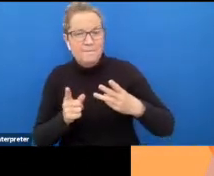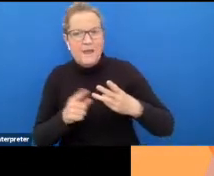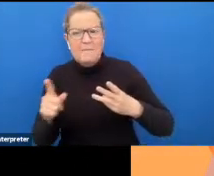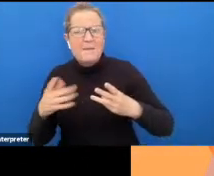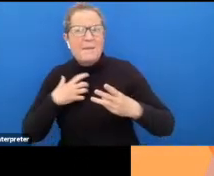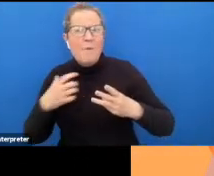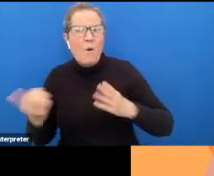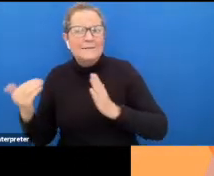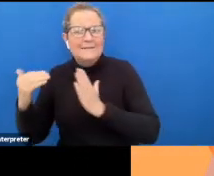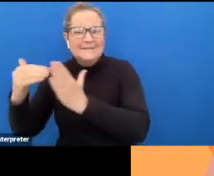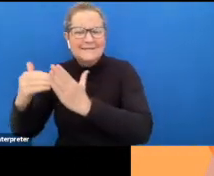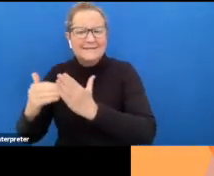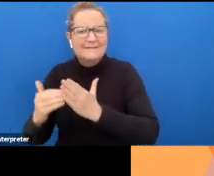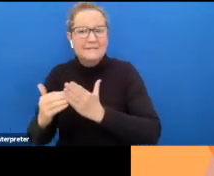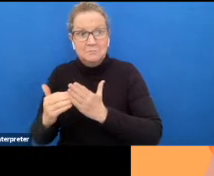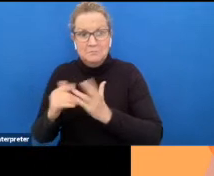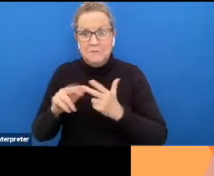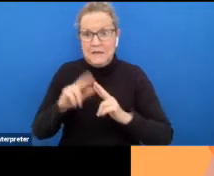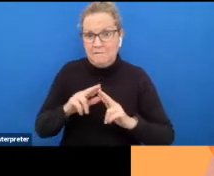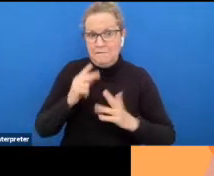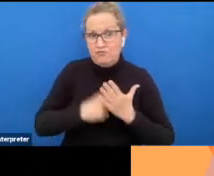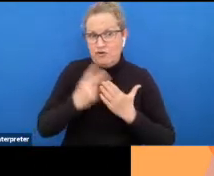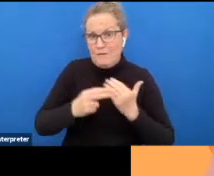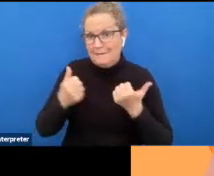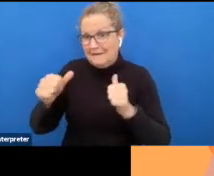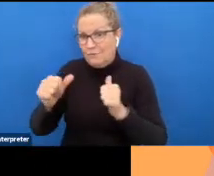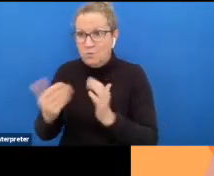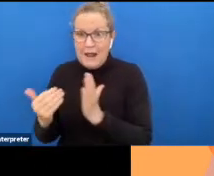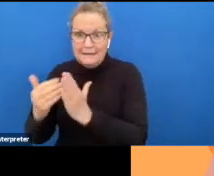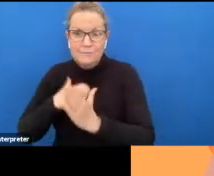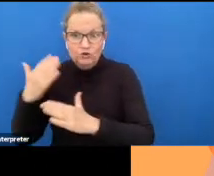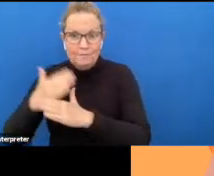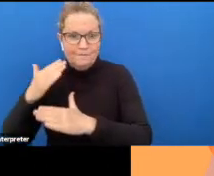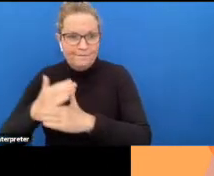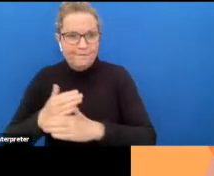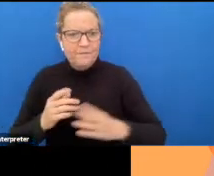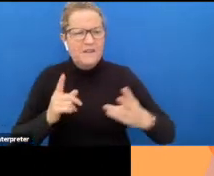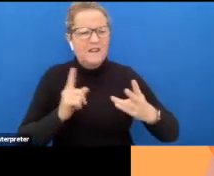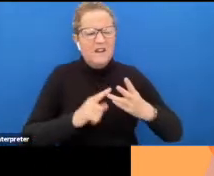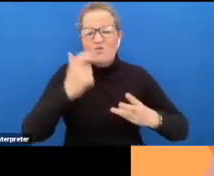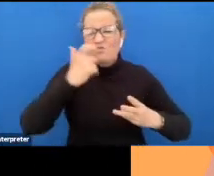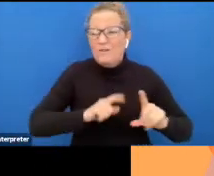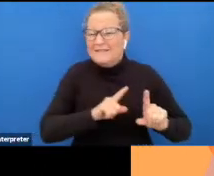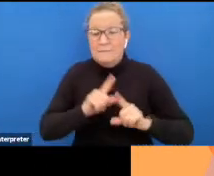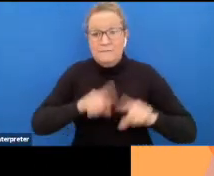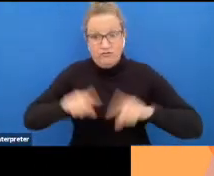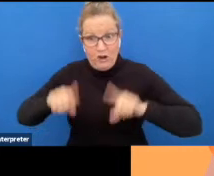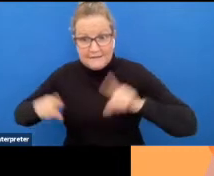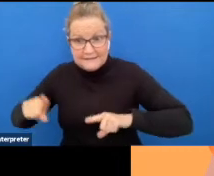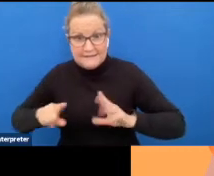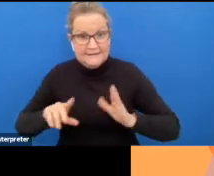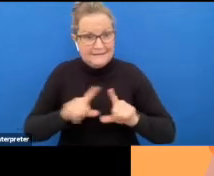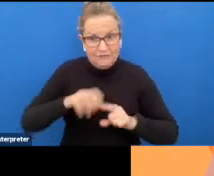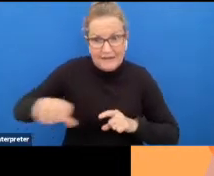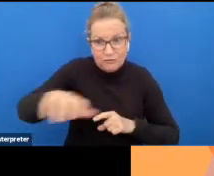even further depending on the success of the um of the program there will be a variety of roles over different departments in the vps